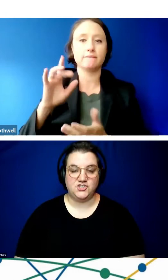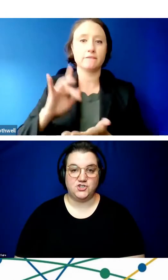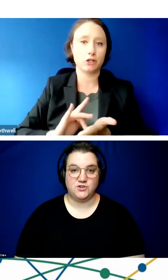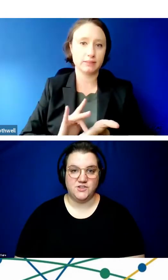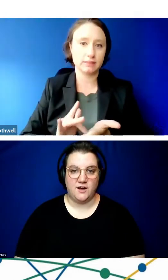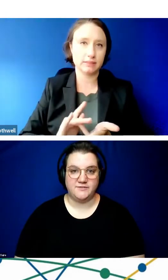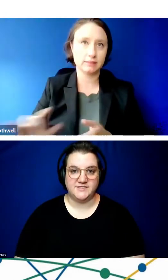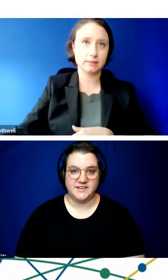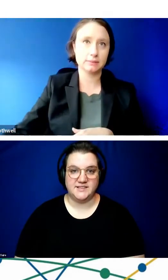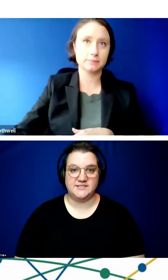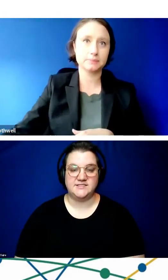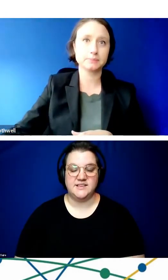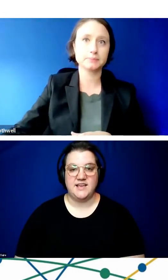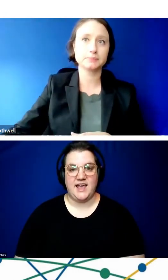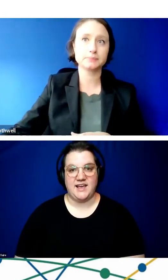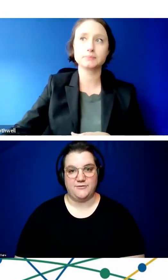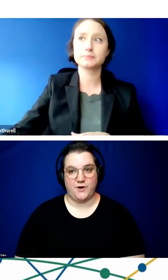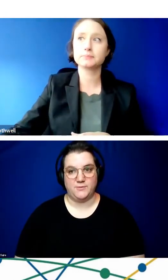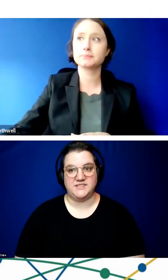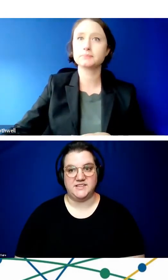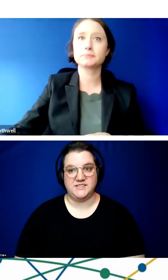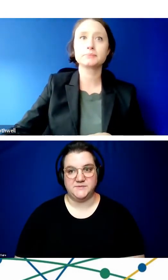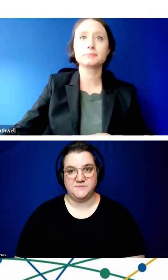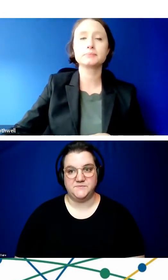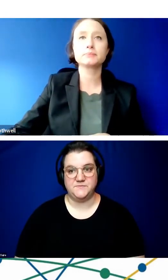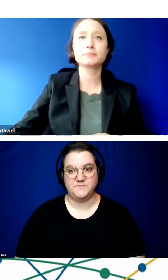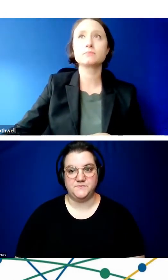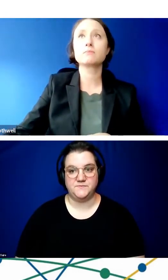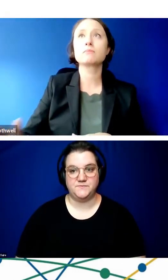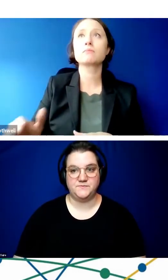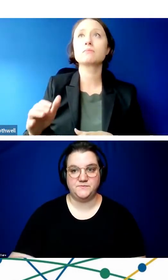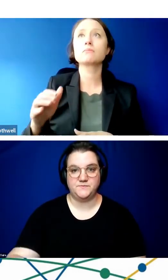insurance offices, and pharmacies.